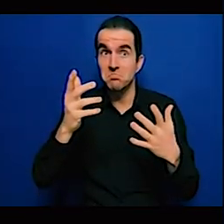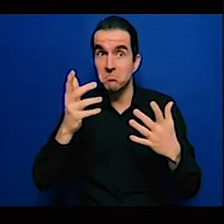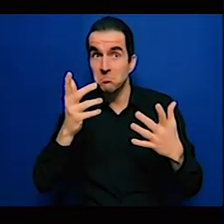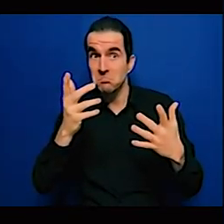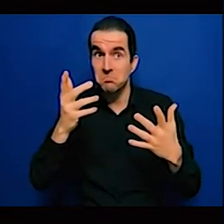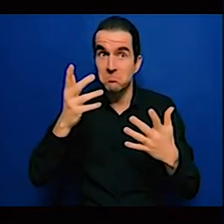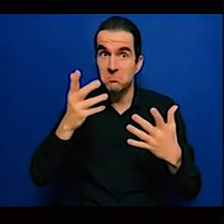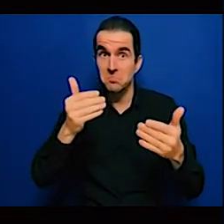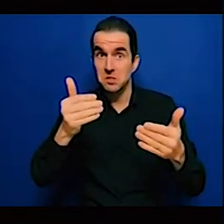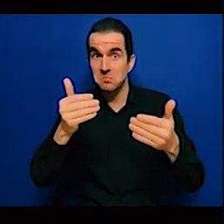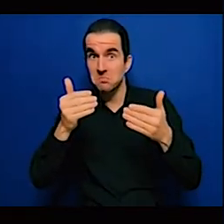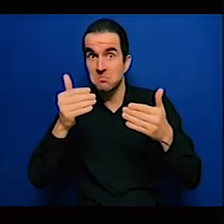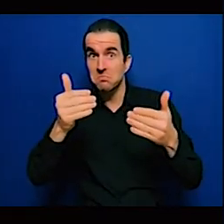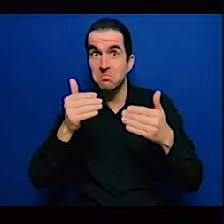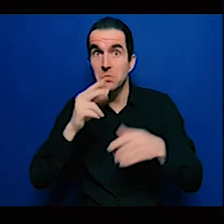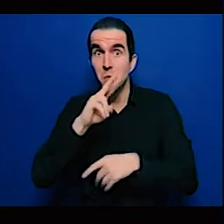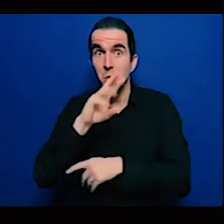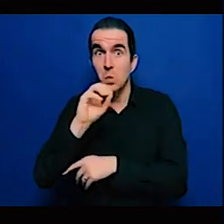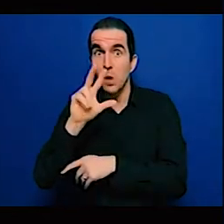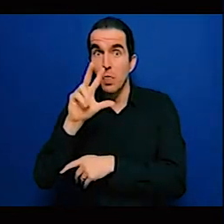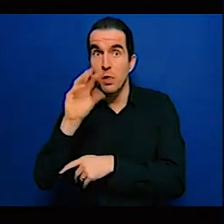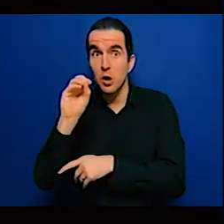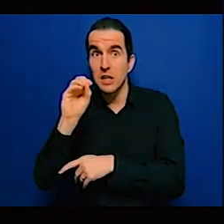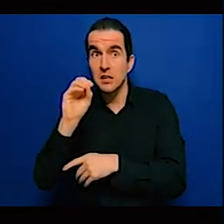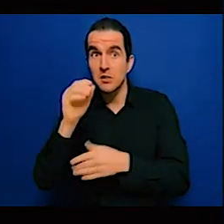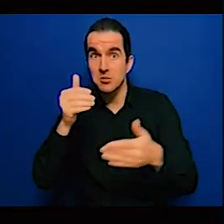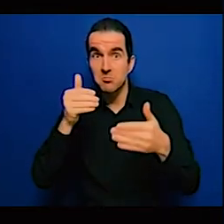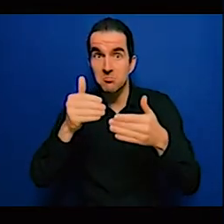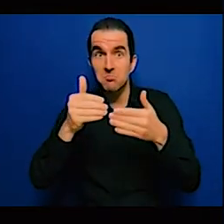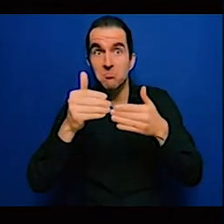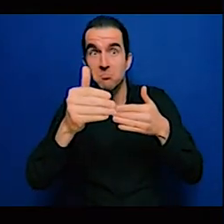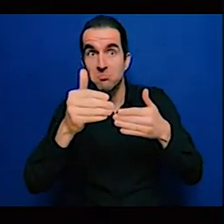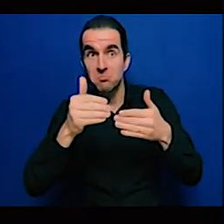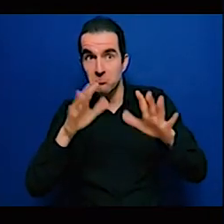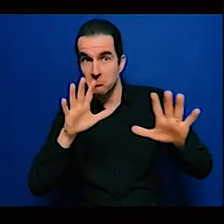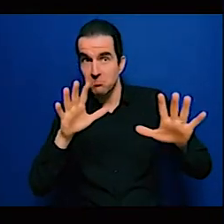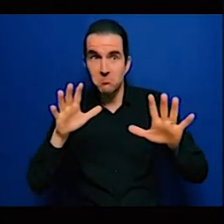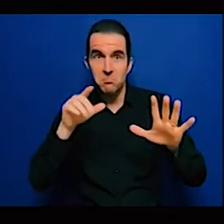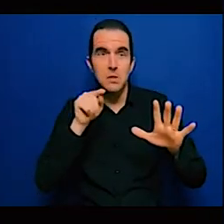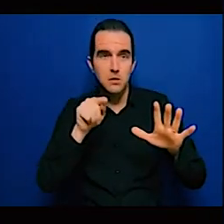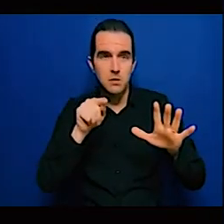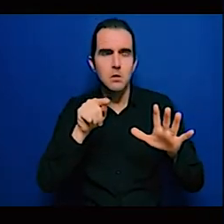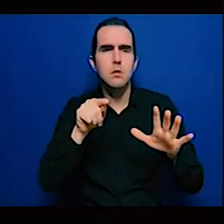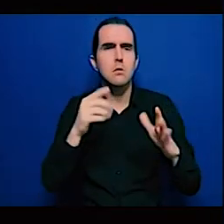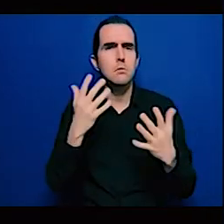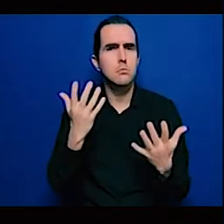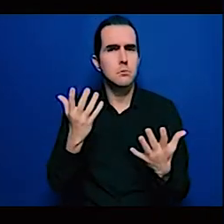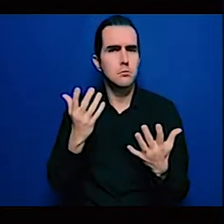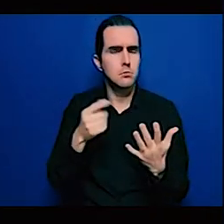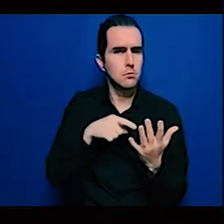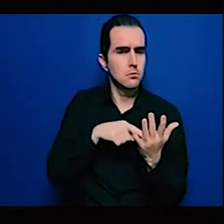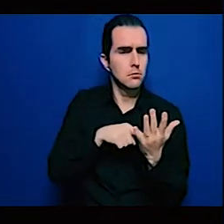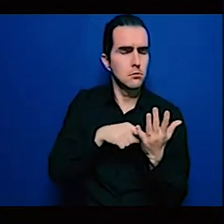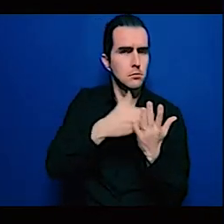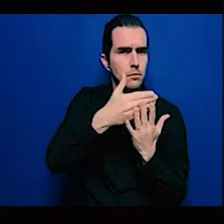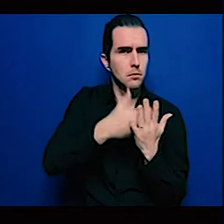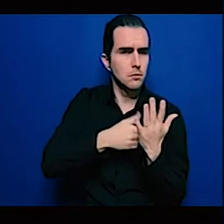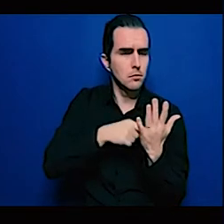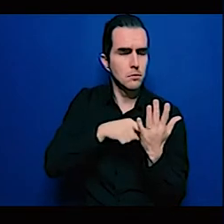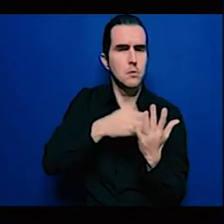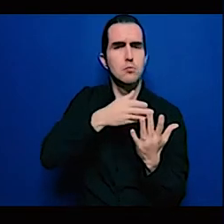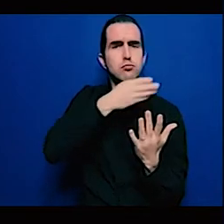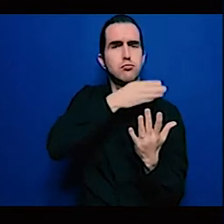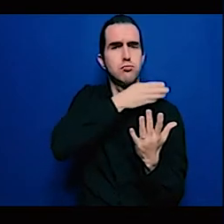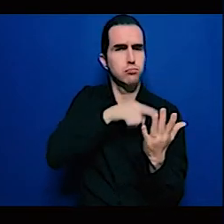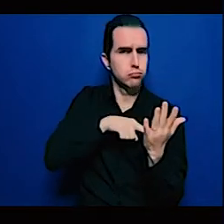with respect to human-induced climate change. And today, in today's